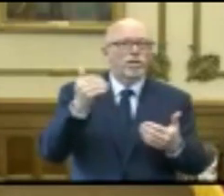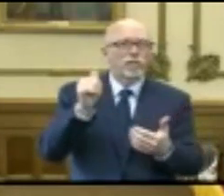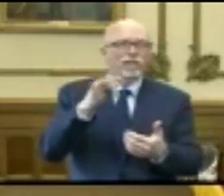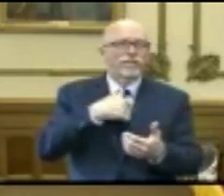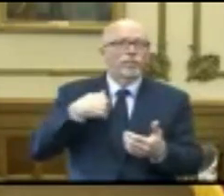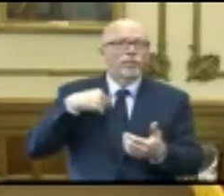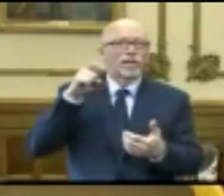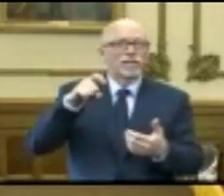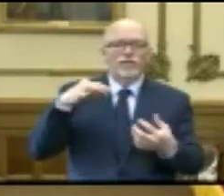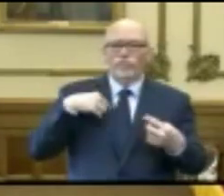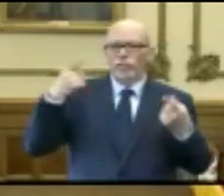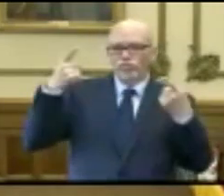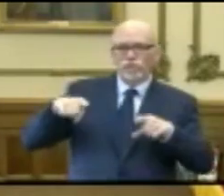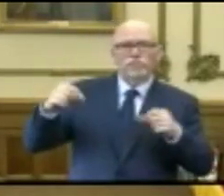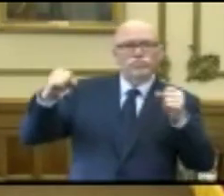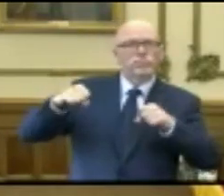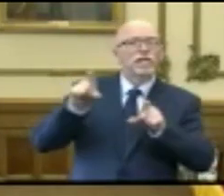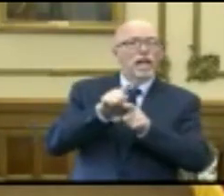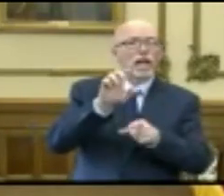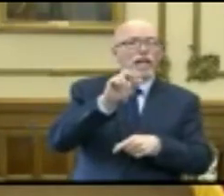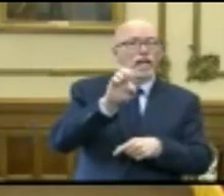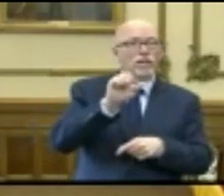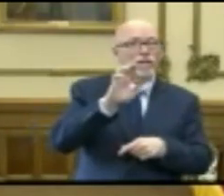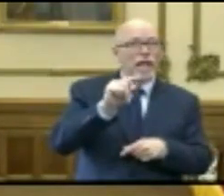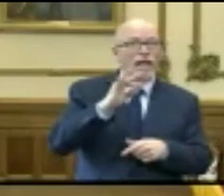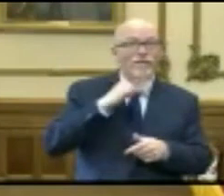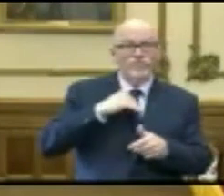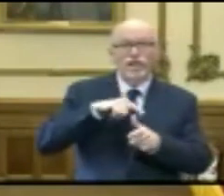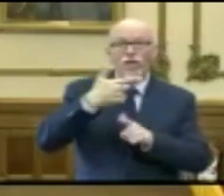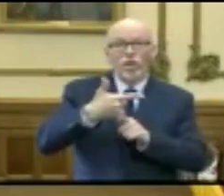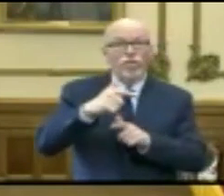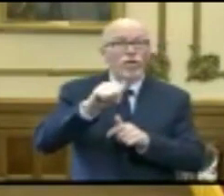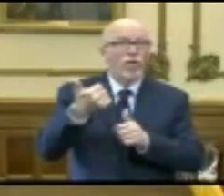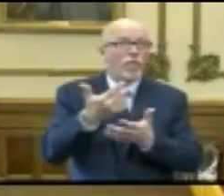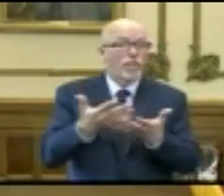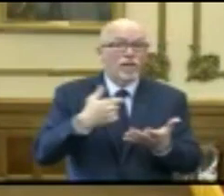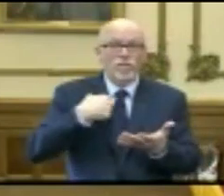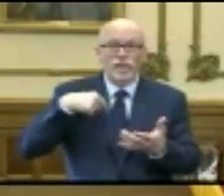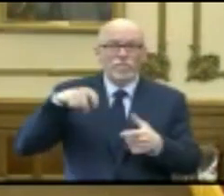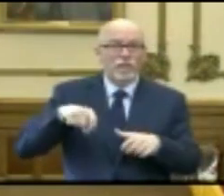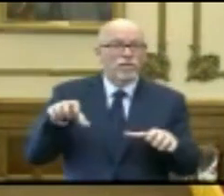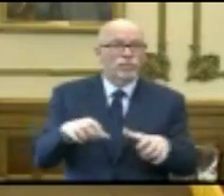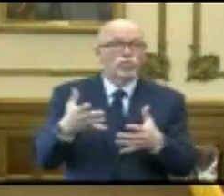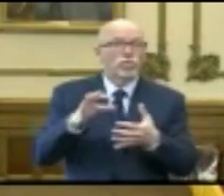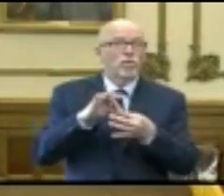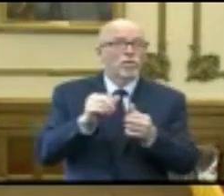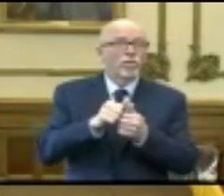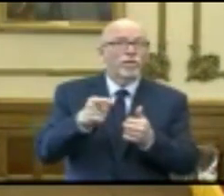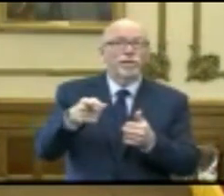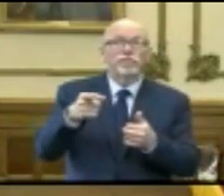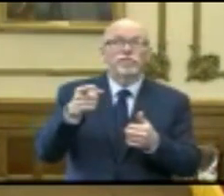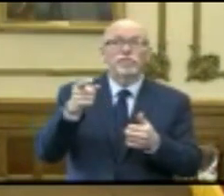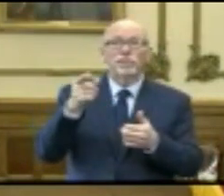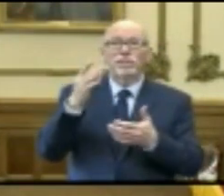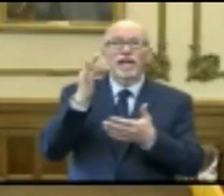of common agreement, just as we did with the CARES Act. And then if there are other areas that constitute principal disagreements, we'll